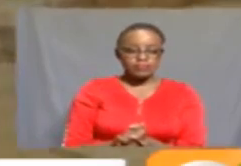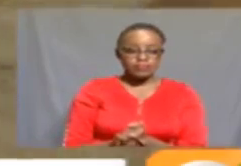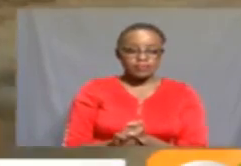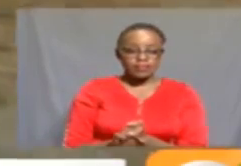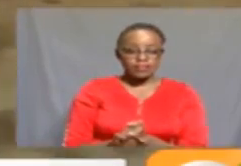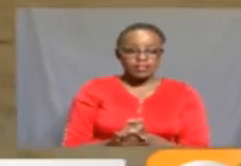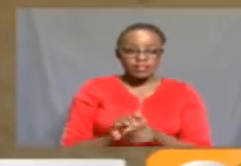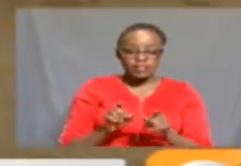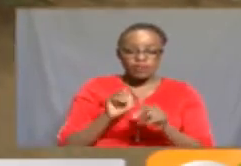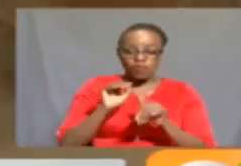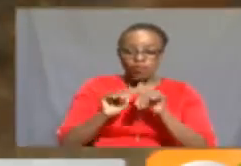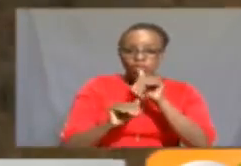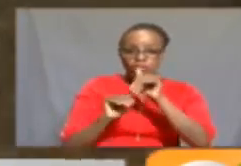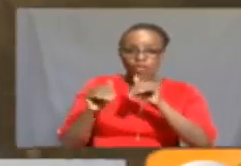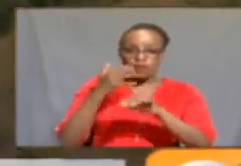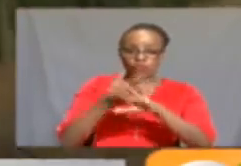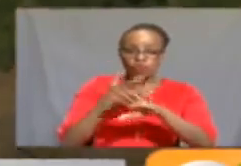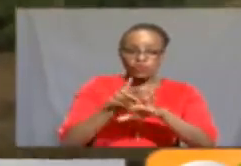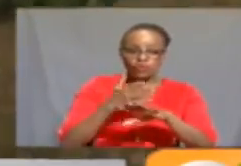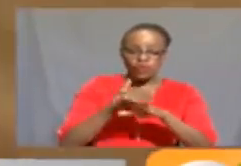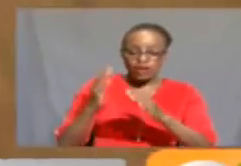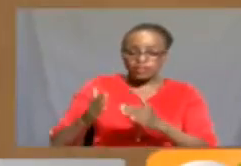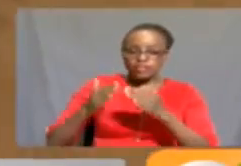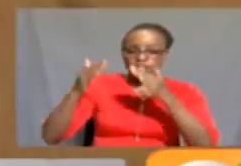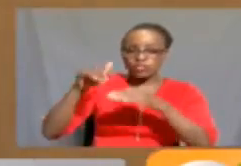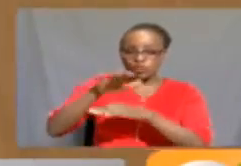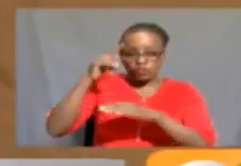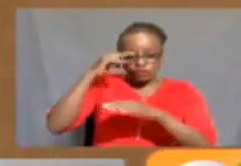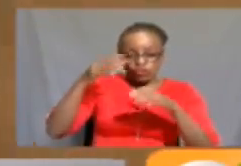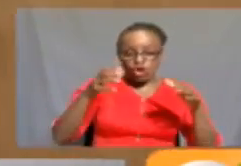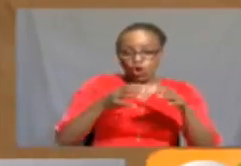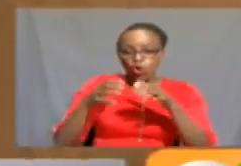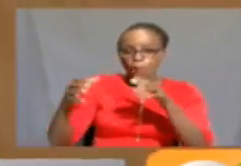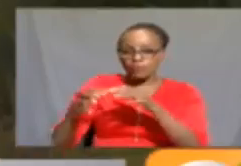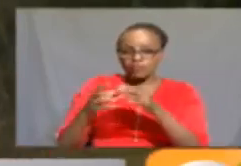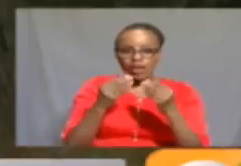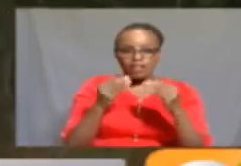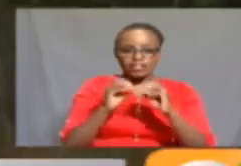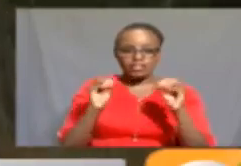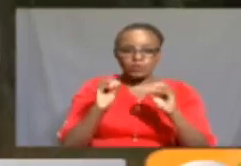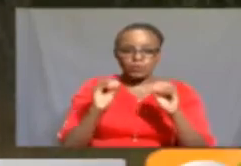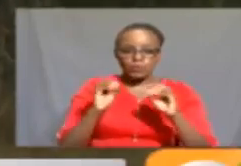The check up the rock, which served as sacrificial ground for the community, is not an easy one.